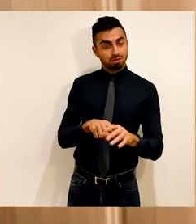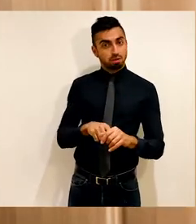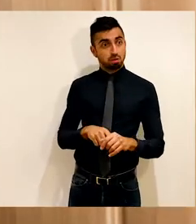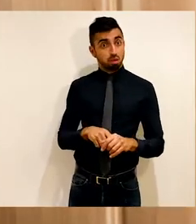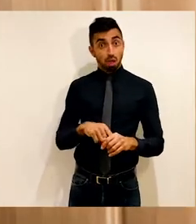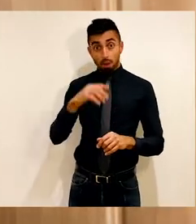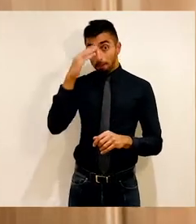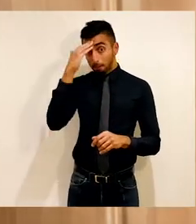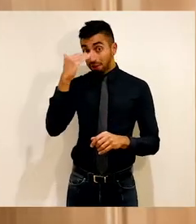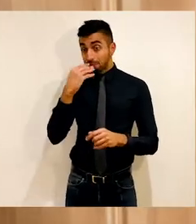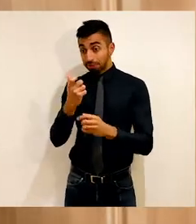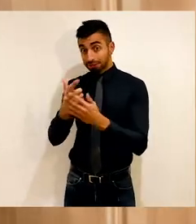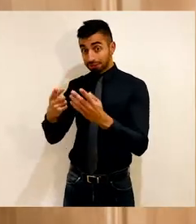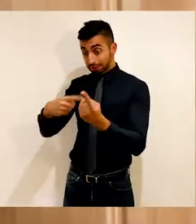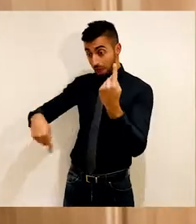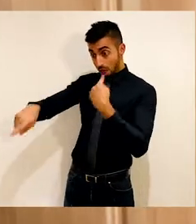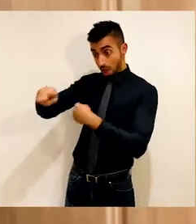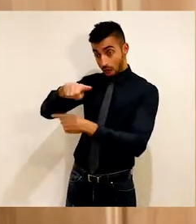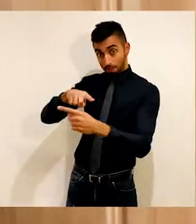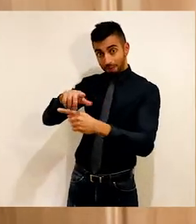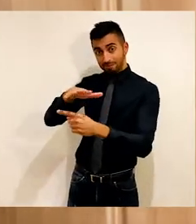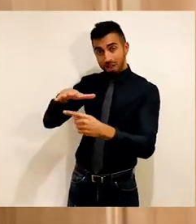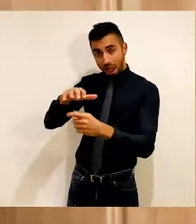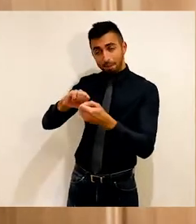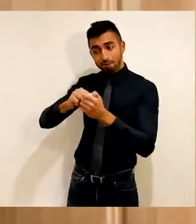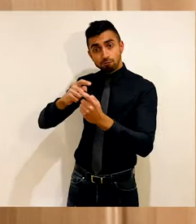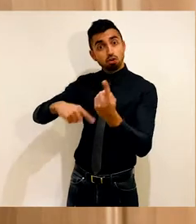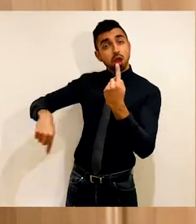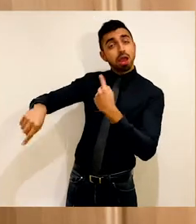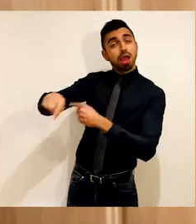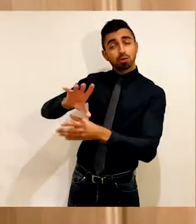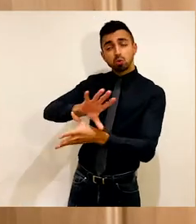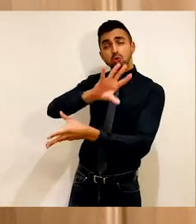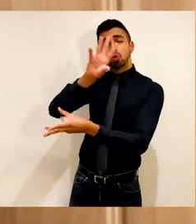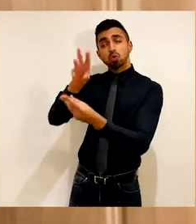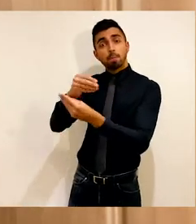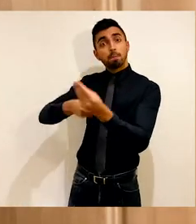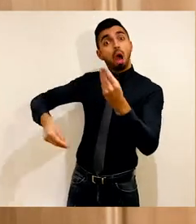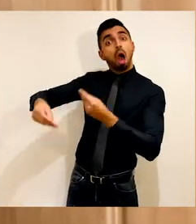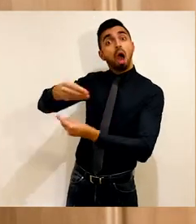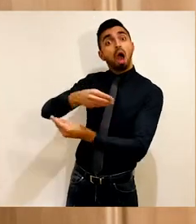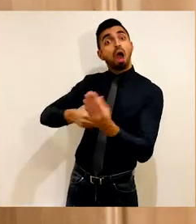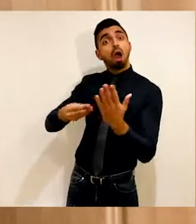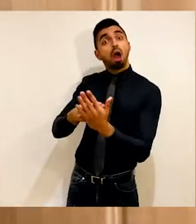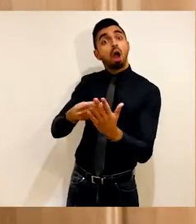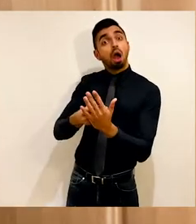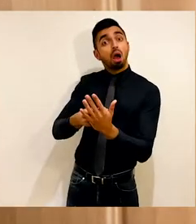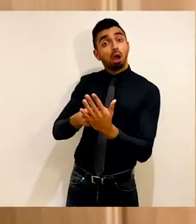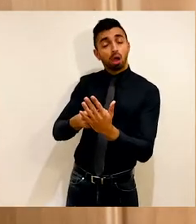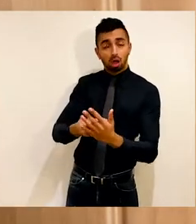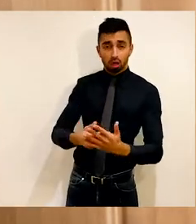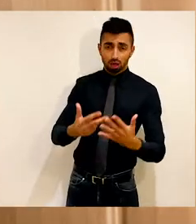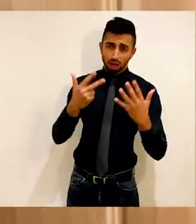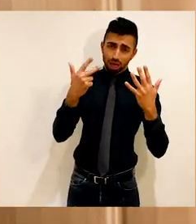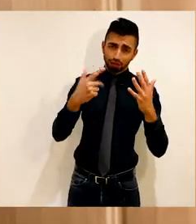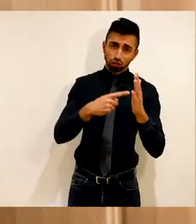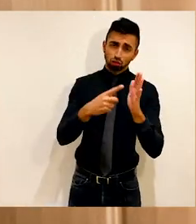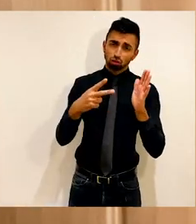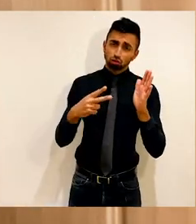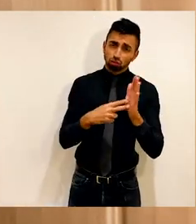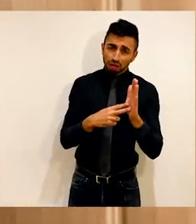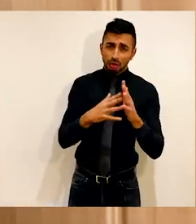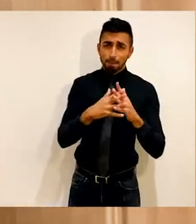family and friends, people who are going to be influenced by work around inclusion and accessibility, that's approximately 8